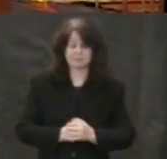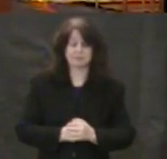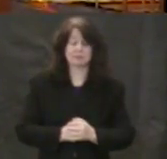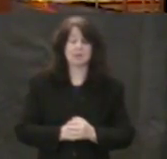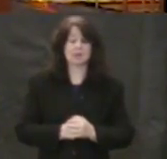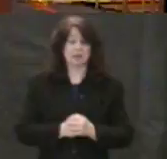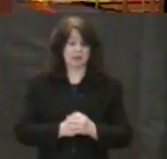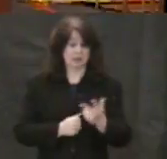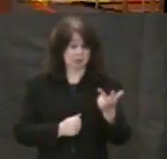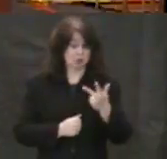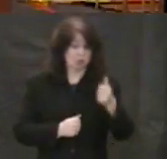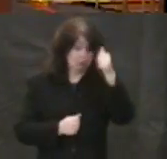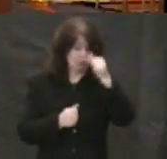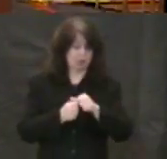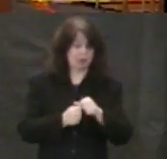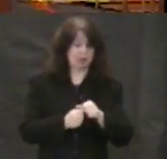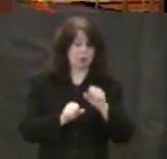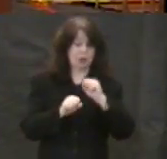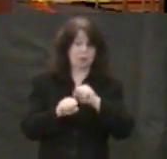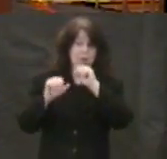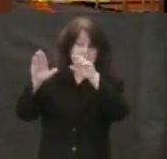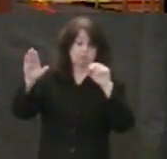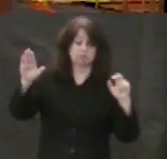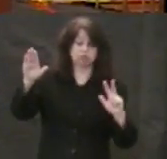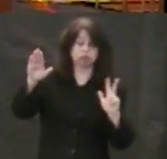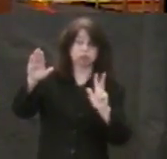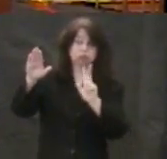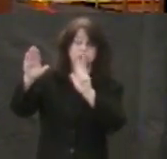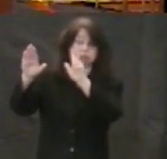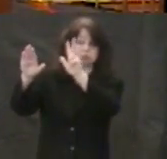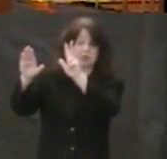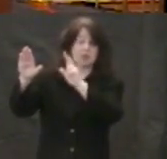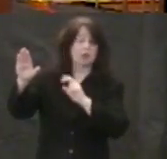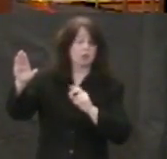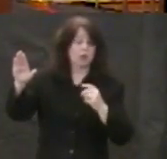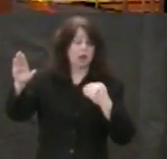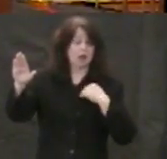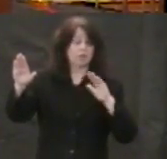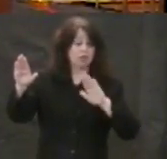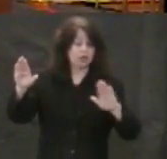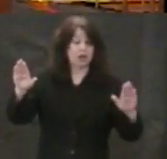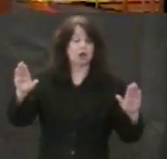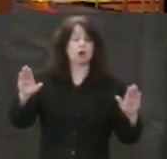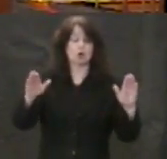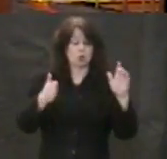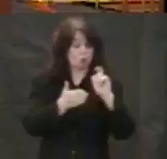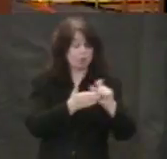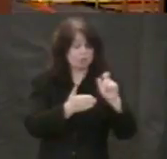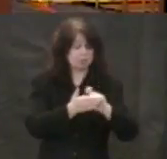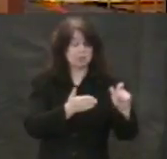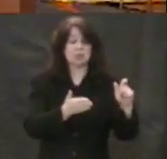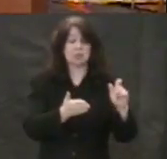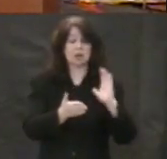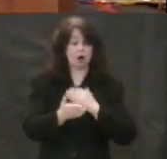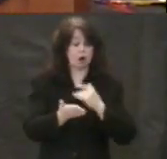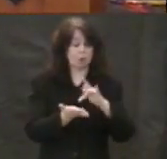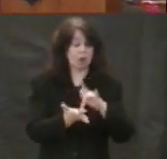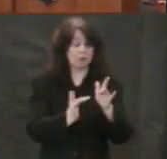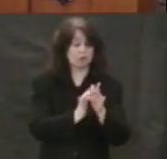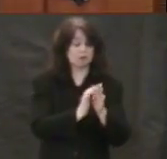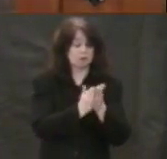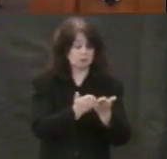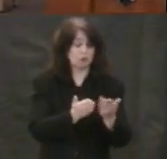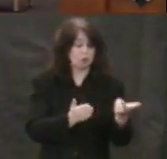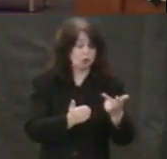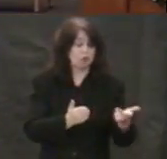and John. We have their words in the Bible, either from their own hands or from a close secretary or disciple